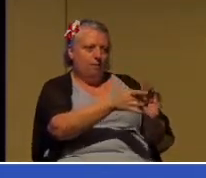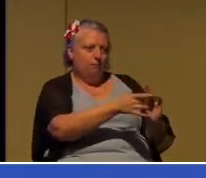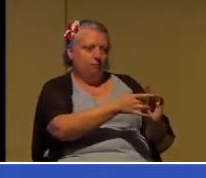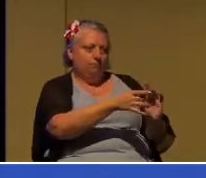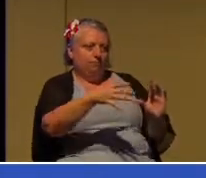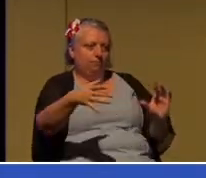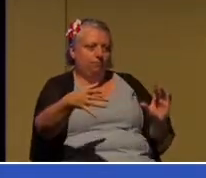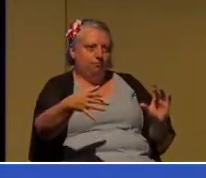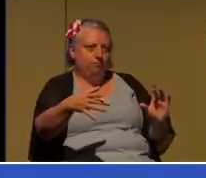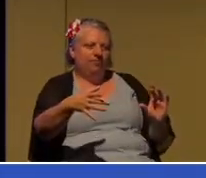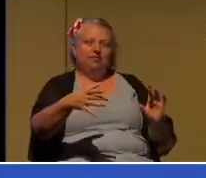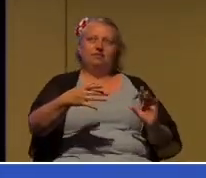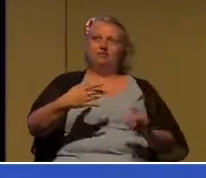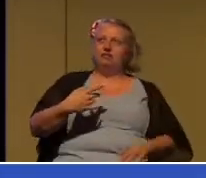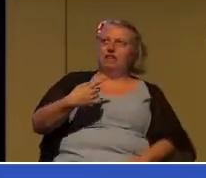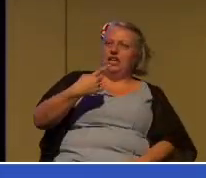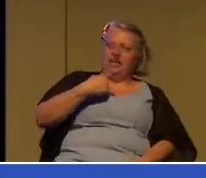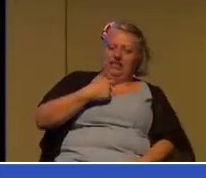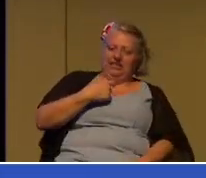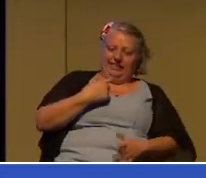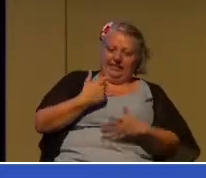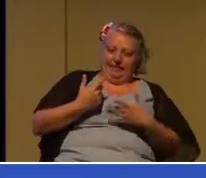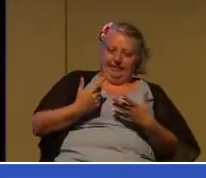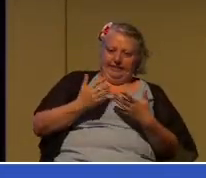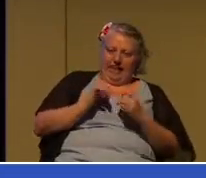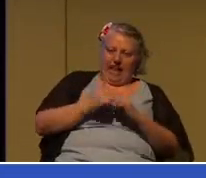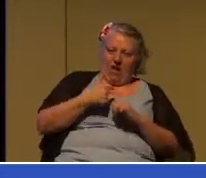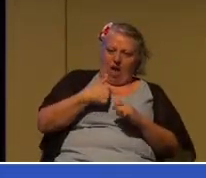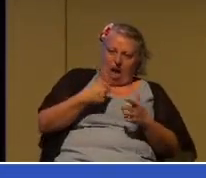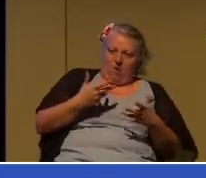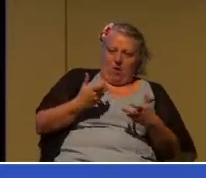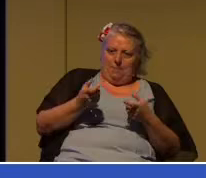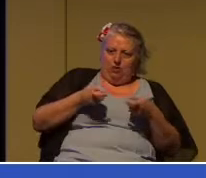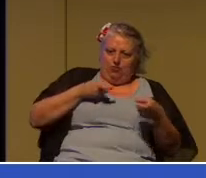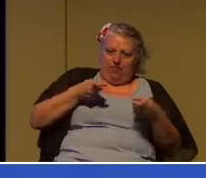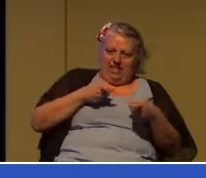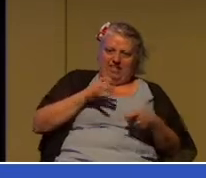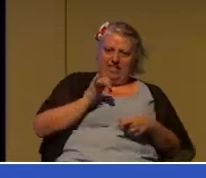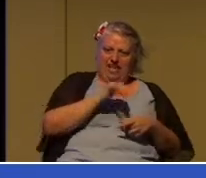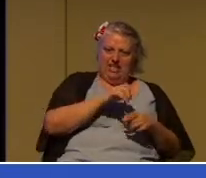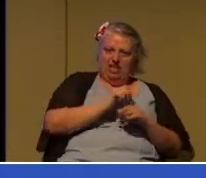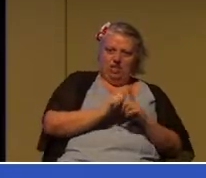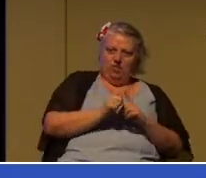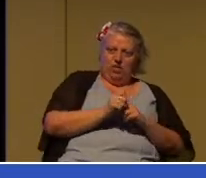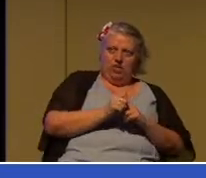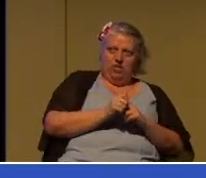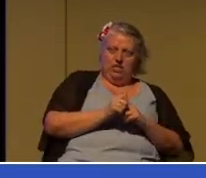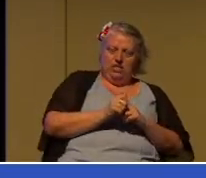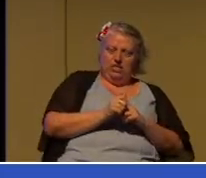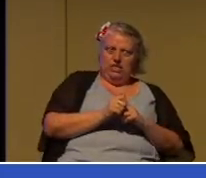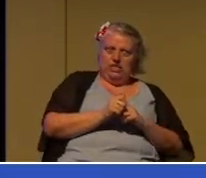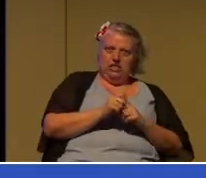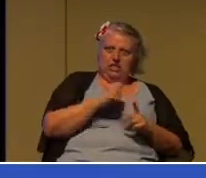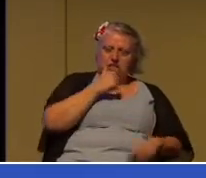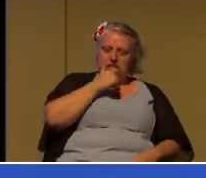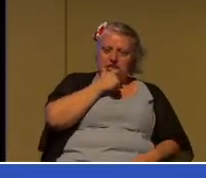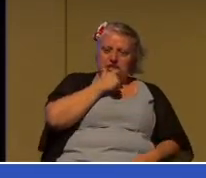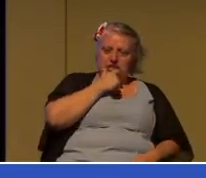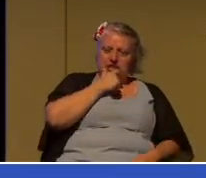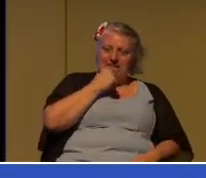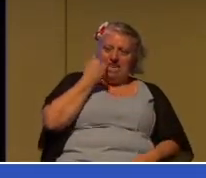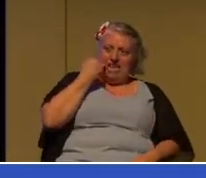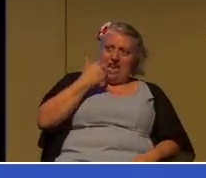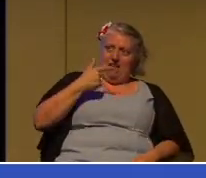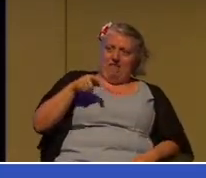would I want to be treated in that situation? How would I want to be treated when I'm the